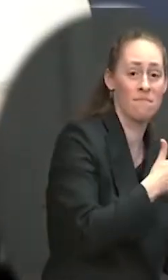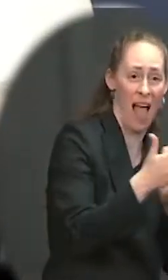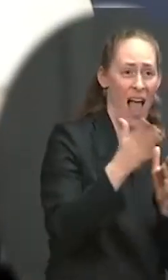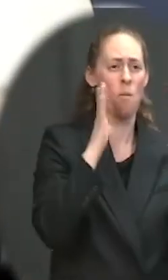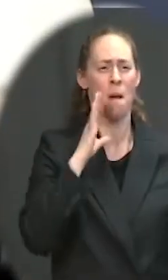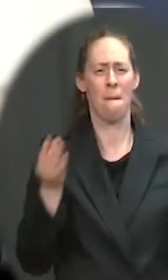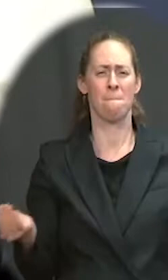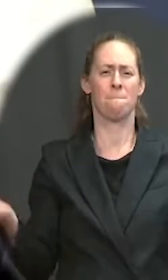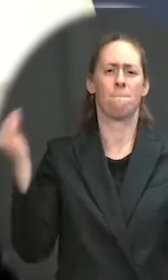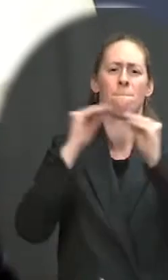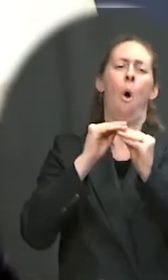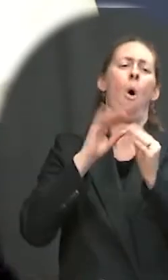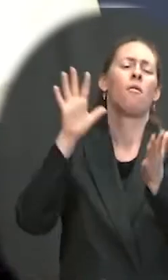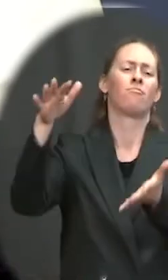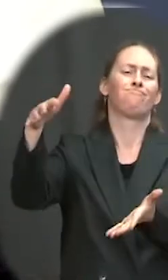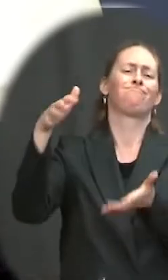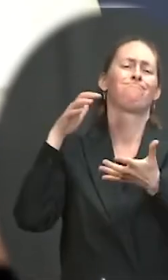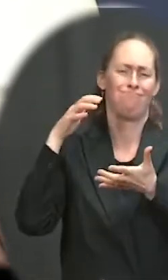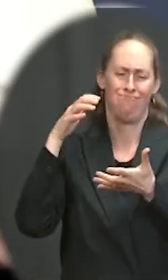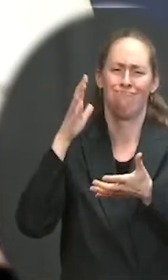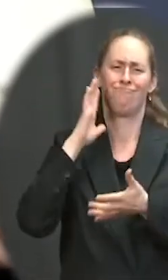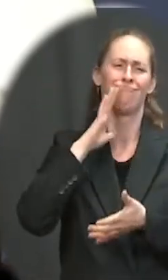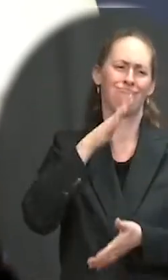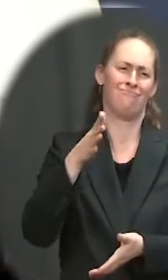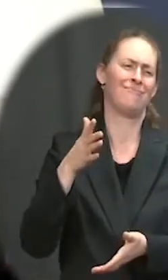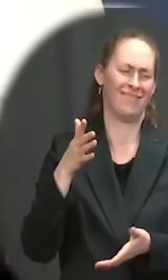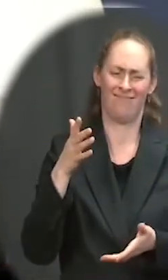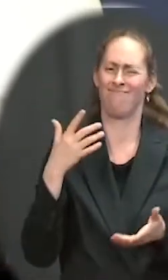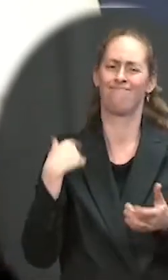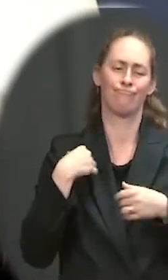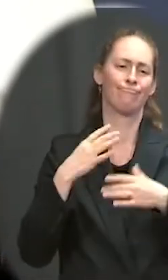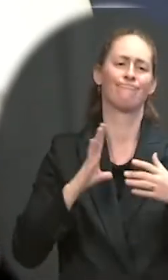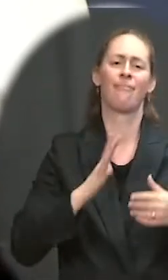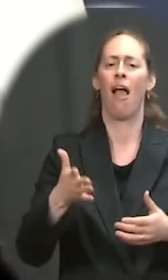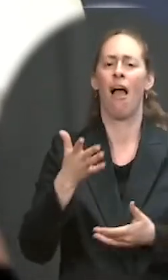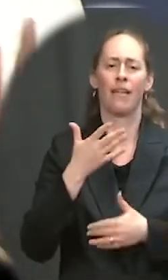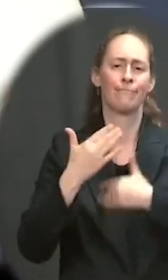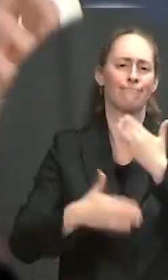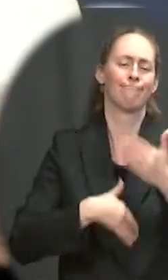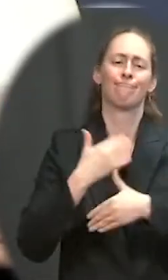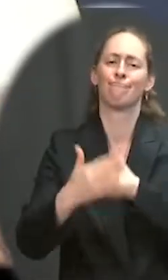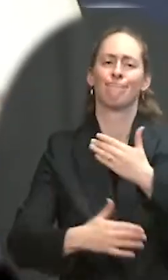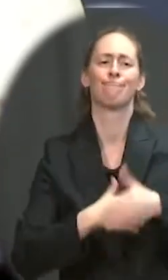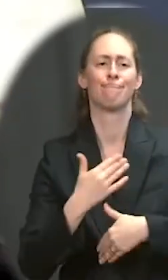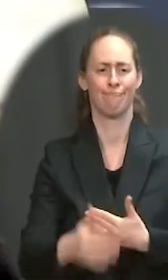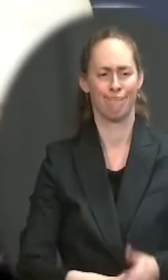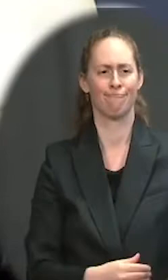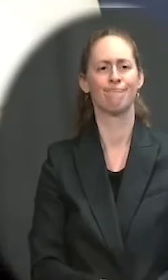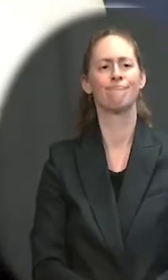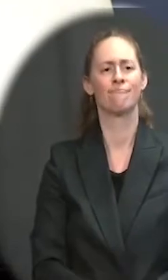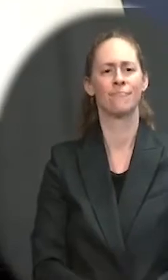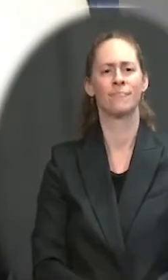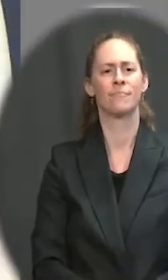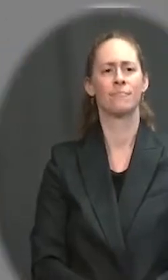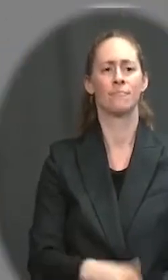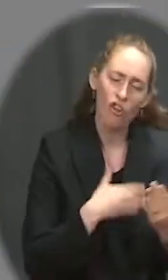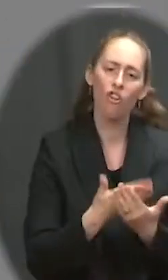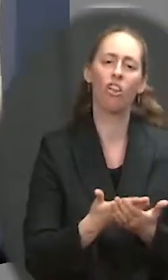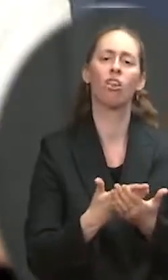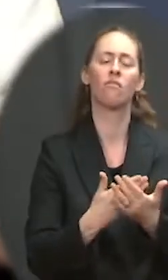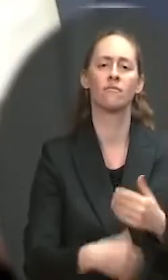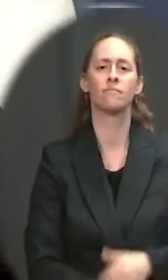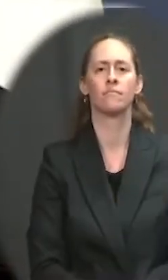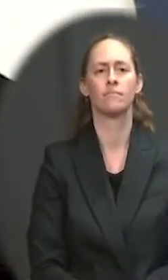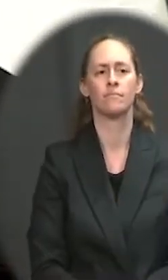point higher due to the effects of the benefits of child care support and paid family leave.